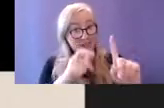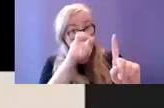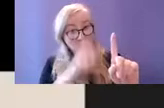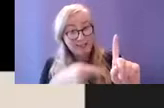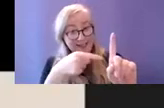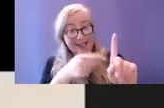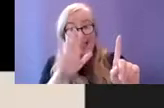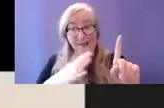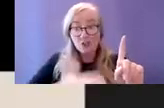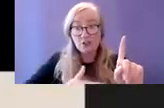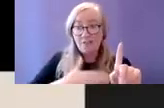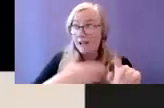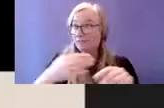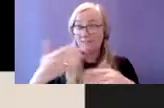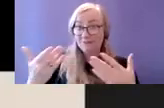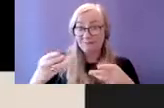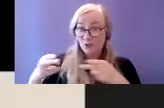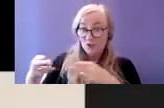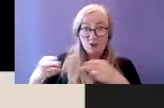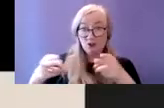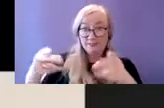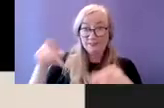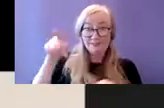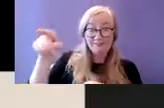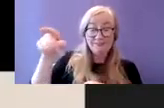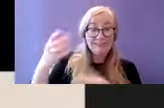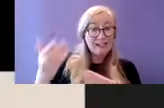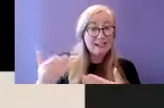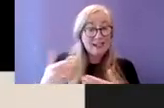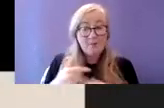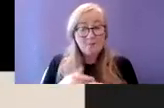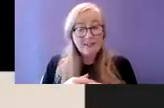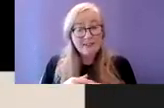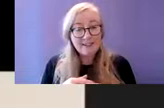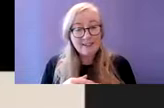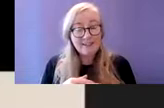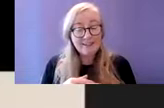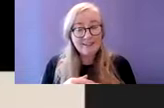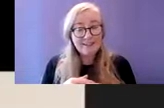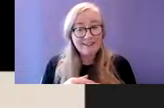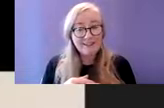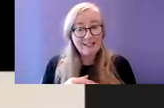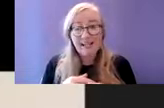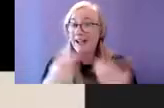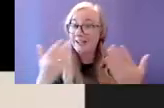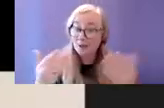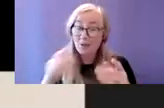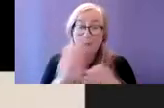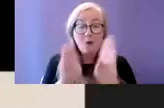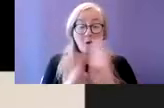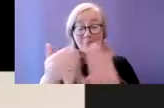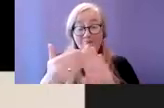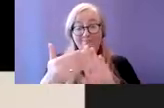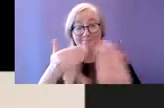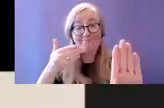they cut themselves off from society so many young people with asparagus would